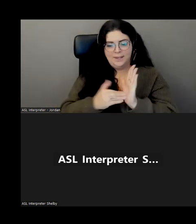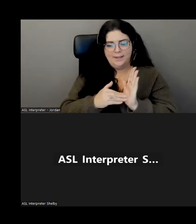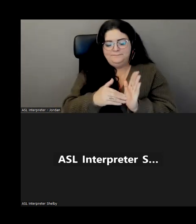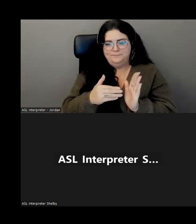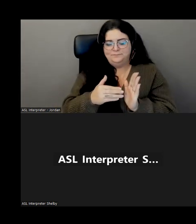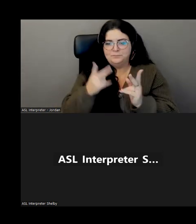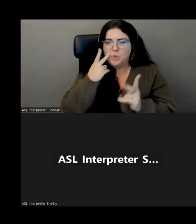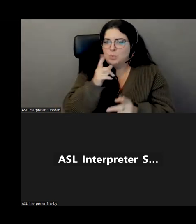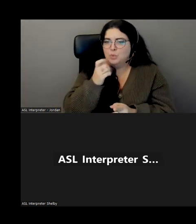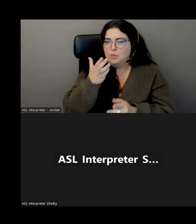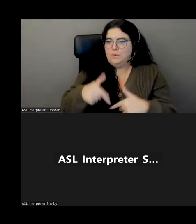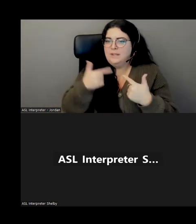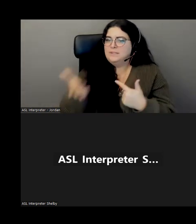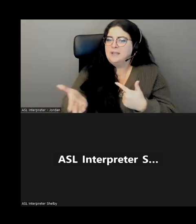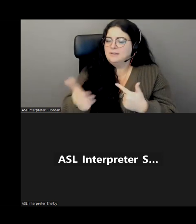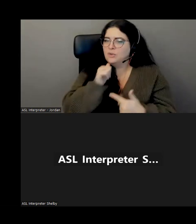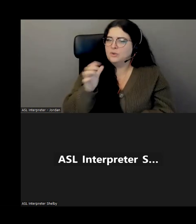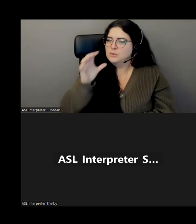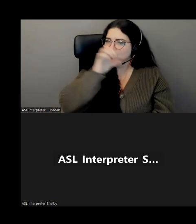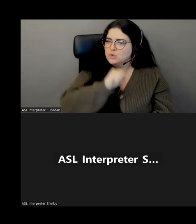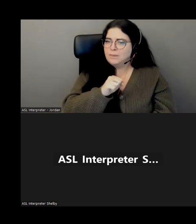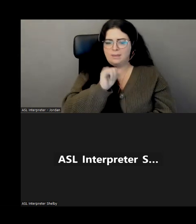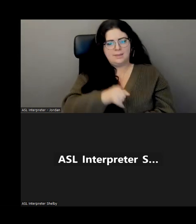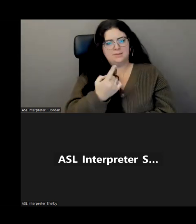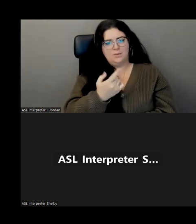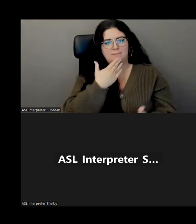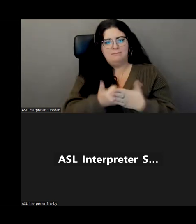living in the community, not just an assumption that this is best for anybody in a wheelchair.